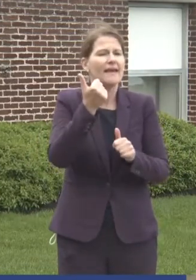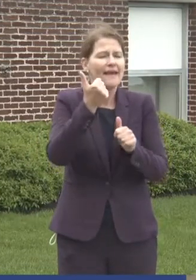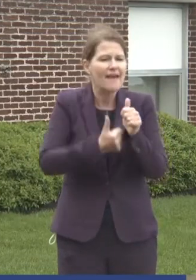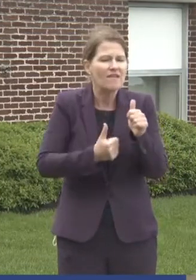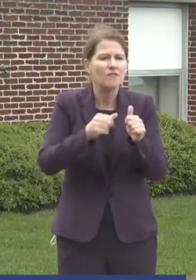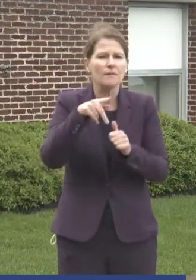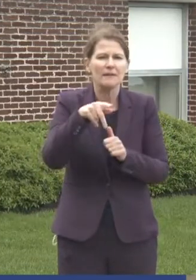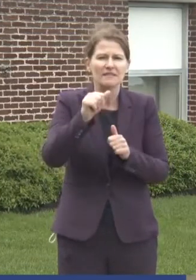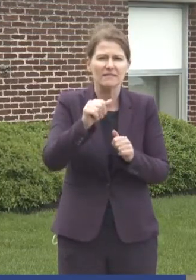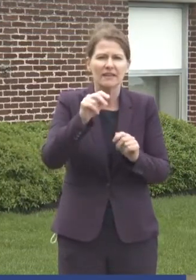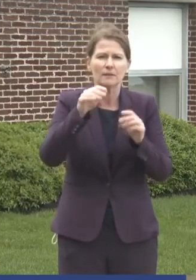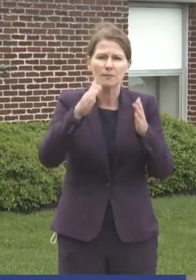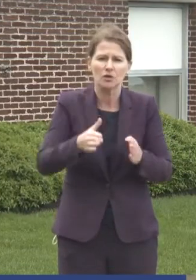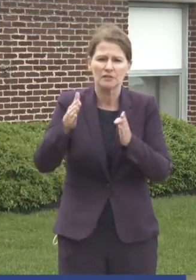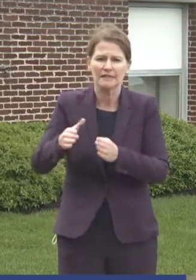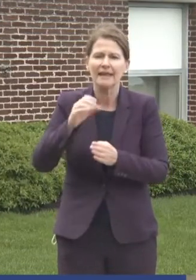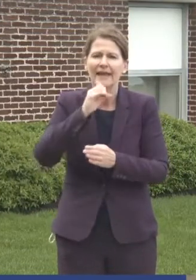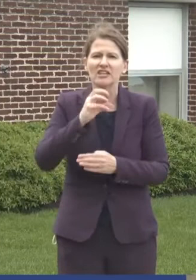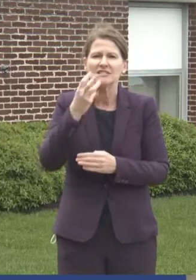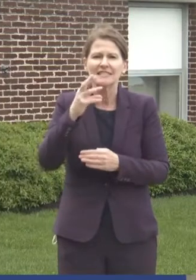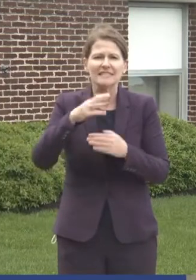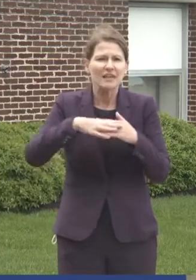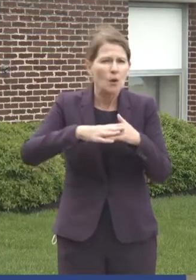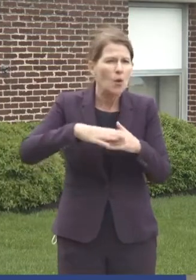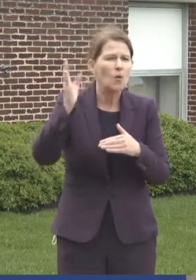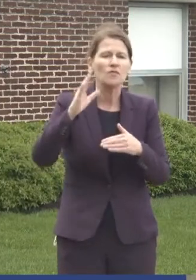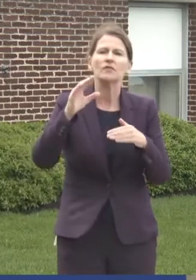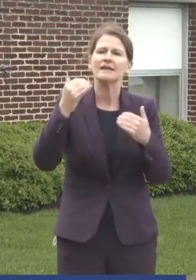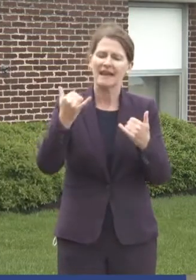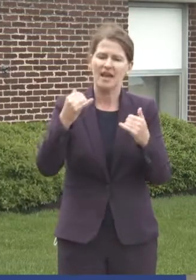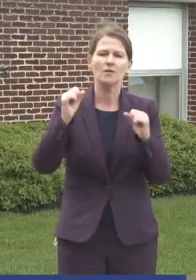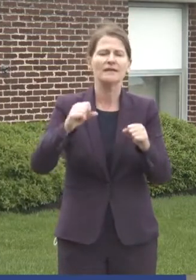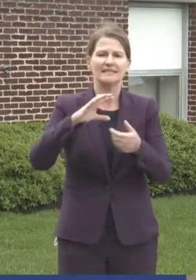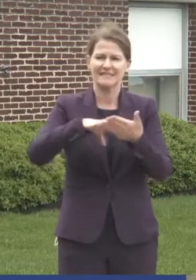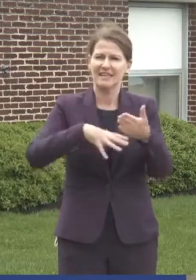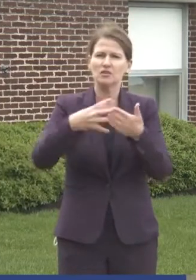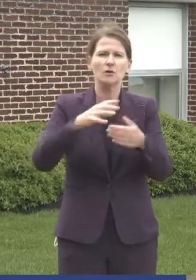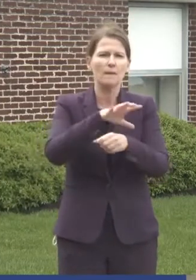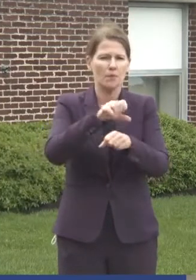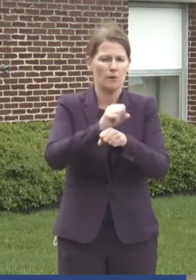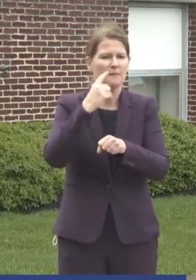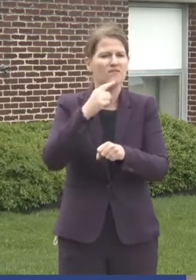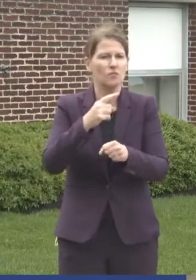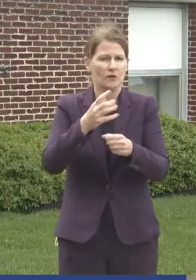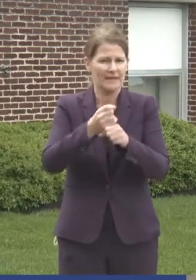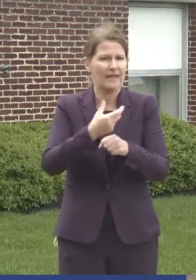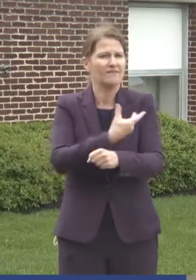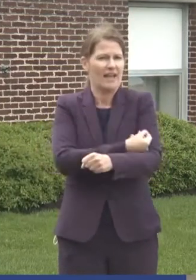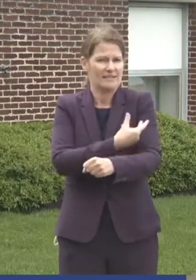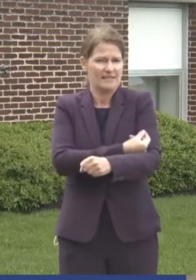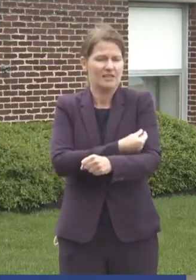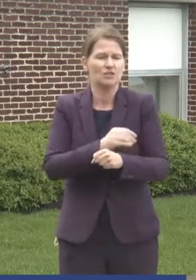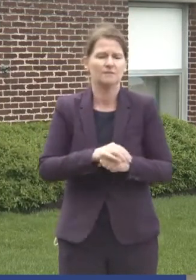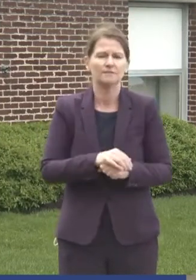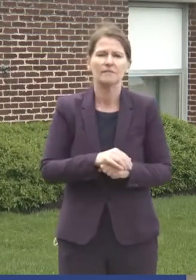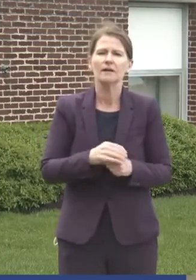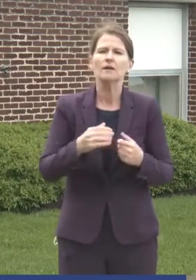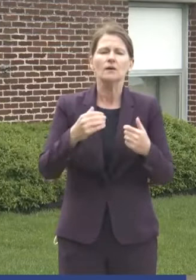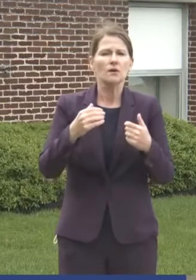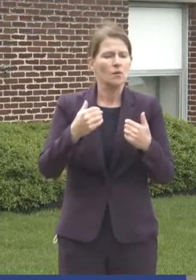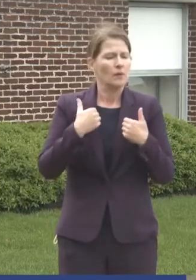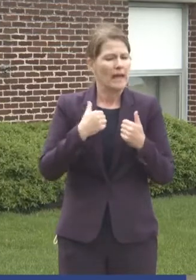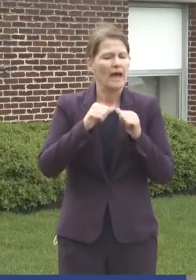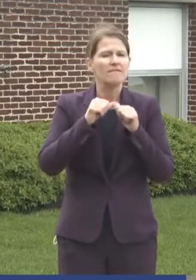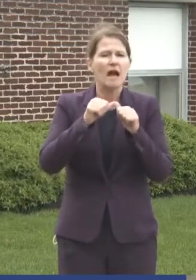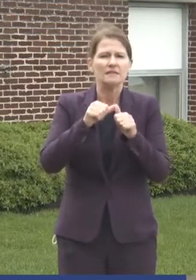every Pennsylvanian 16 and older is now eligible to go schedule that appointment to get vaccinated. We have a steady